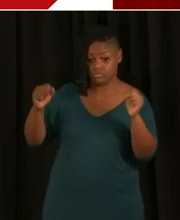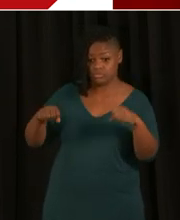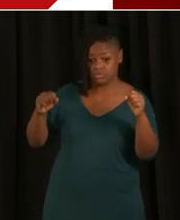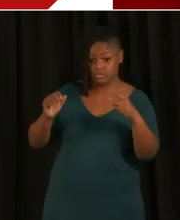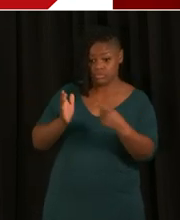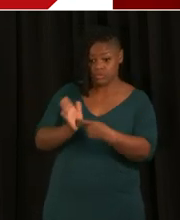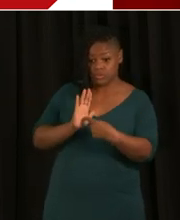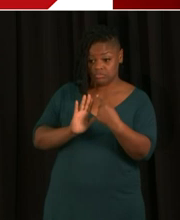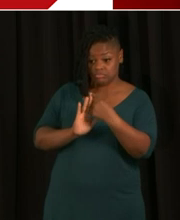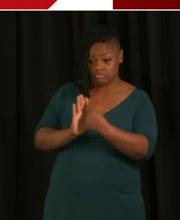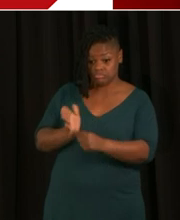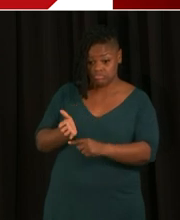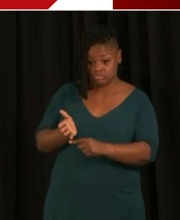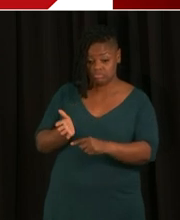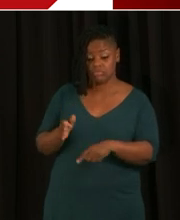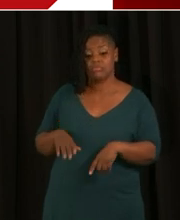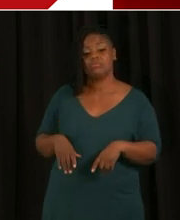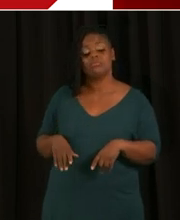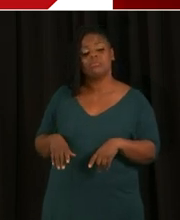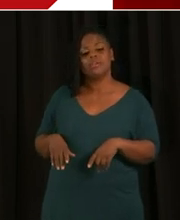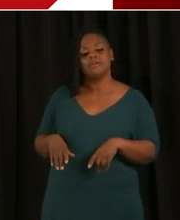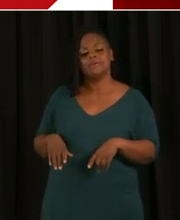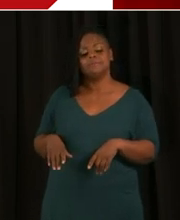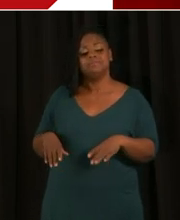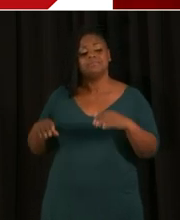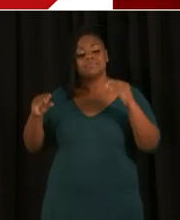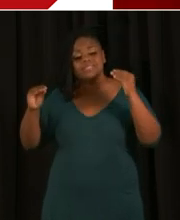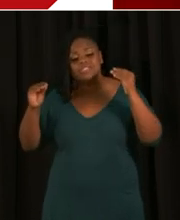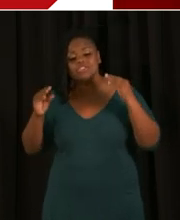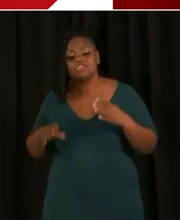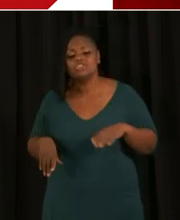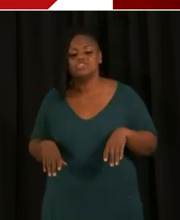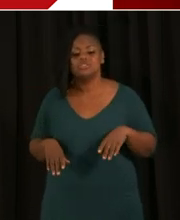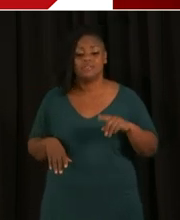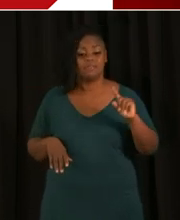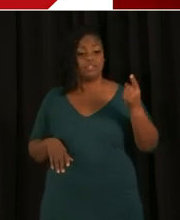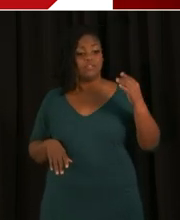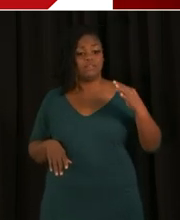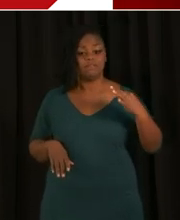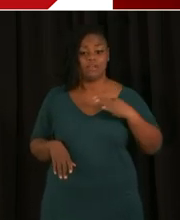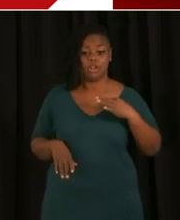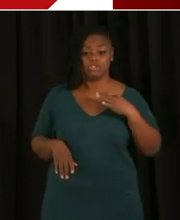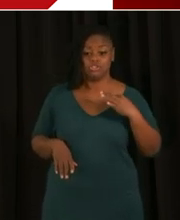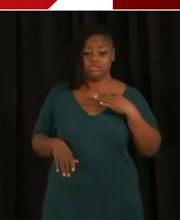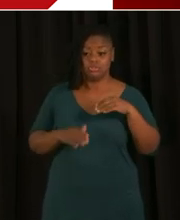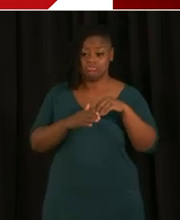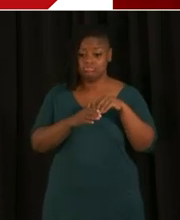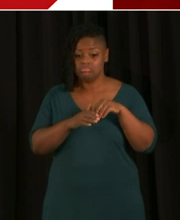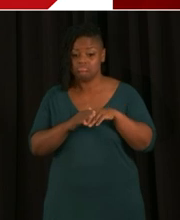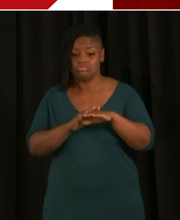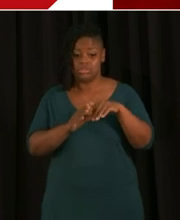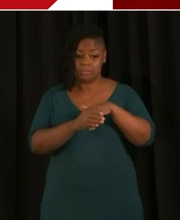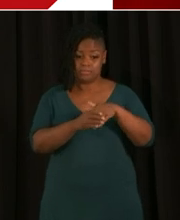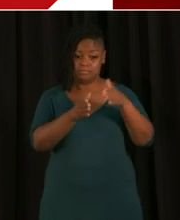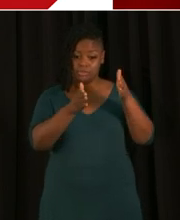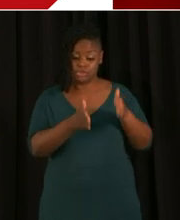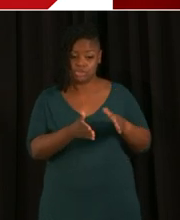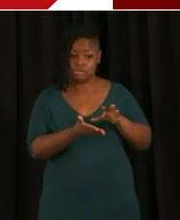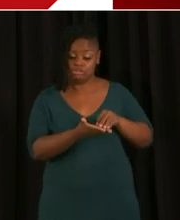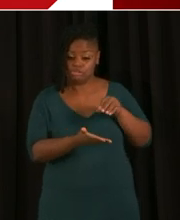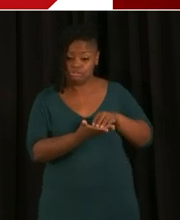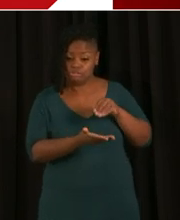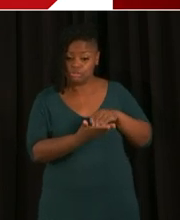which includes teachers first volunteering for service and personal learning. And then if we don't have enough